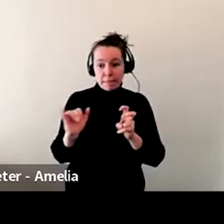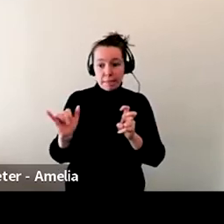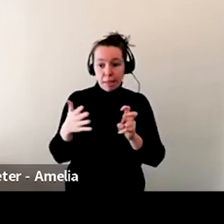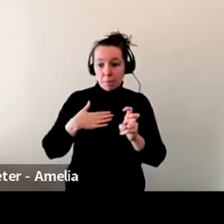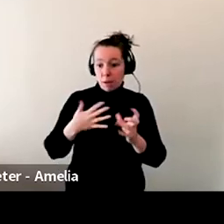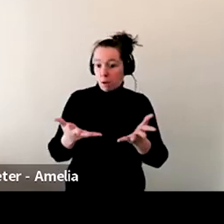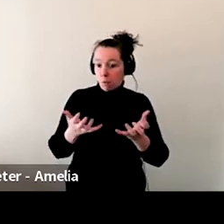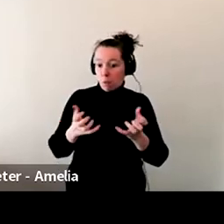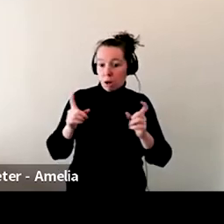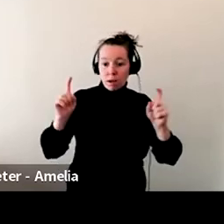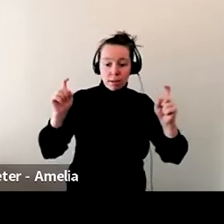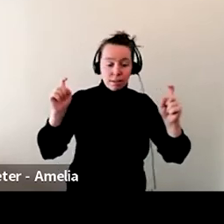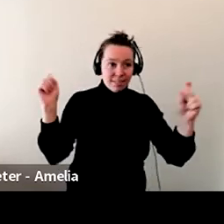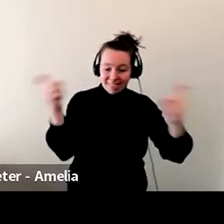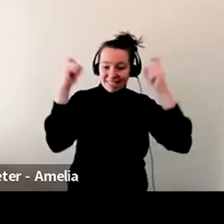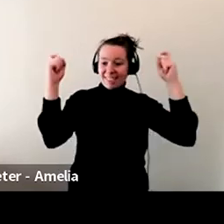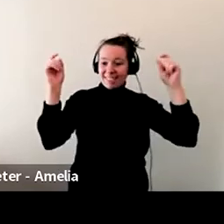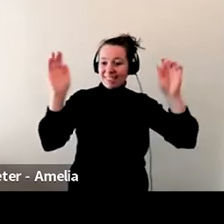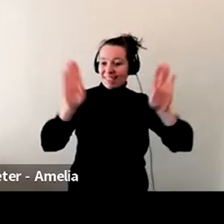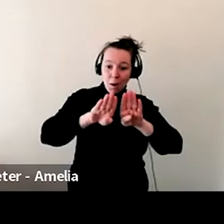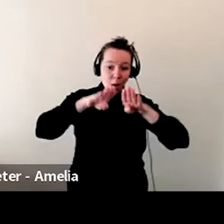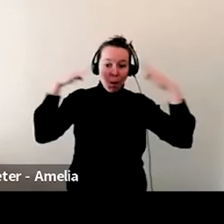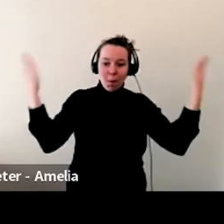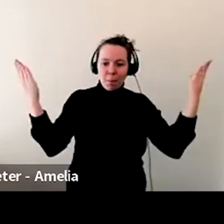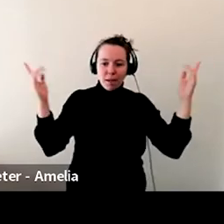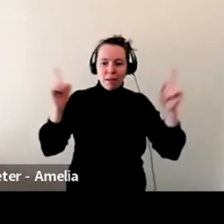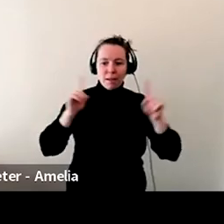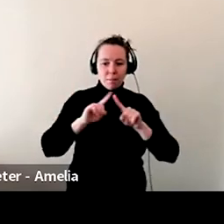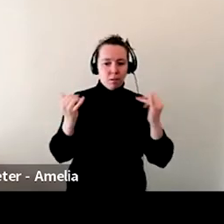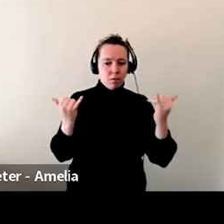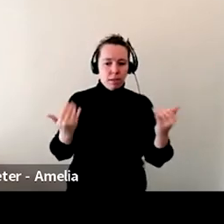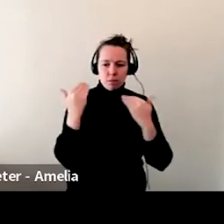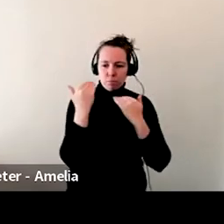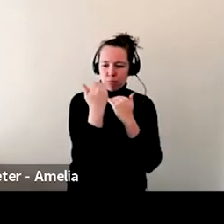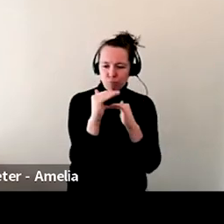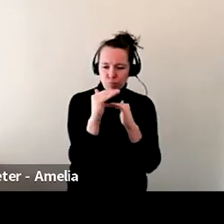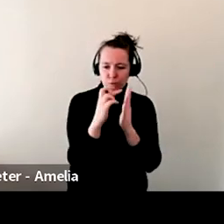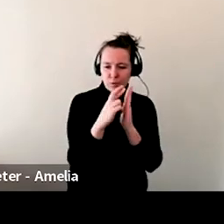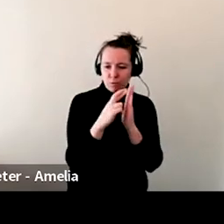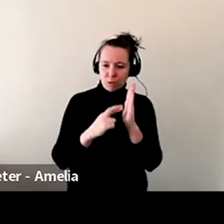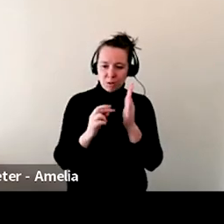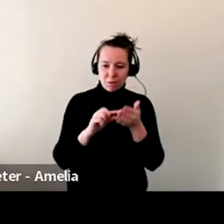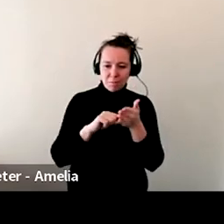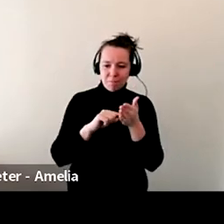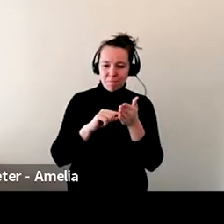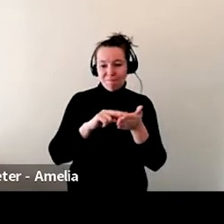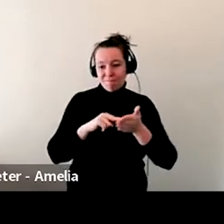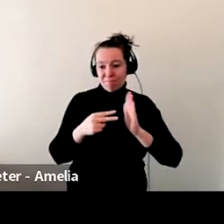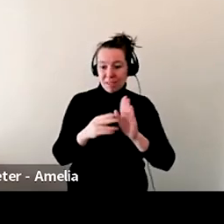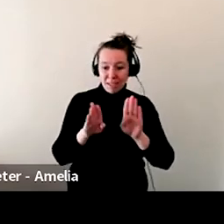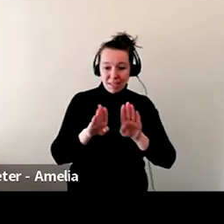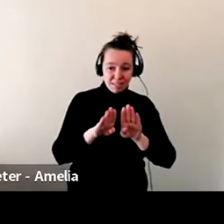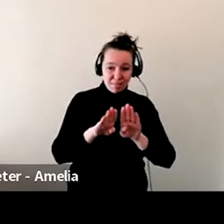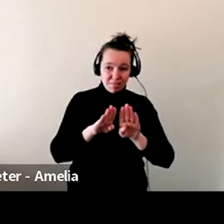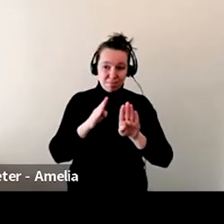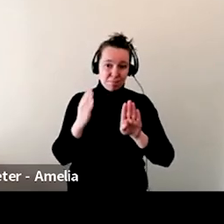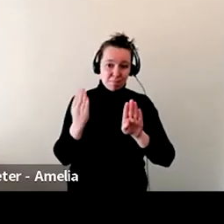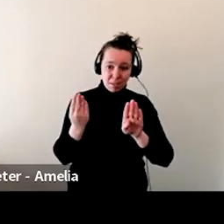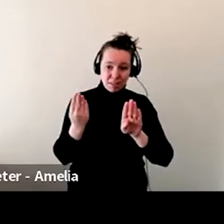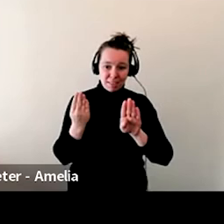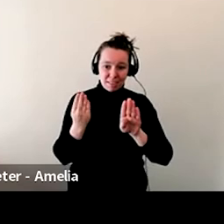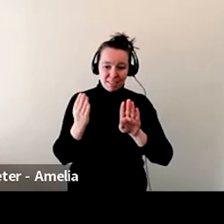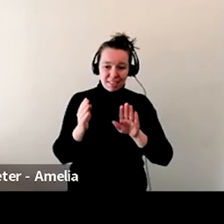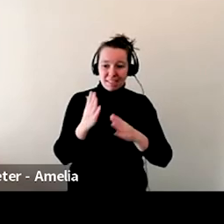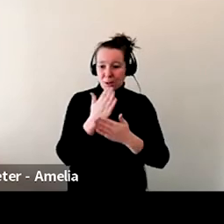opened in December, we were all locked down and we're continued to be quite locked down here. So no grand opening events. So kind of like everyone else, it's been